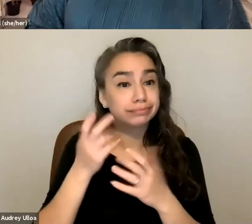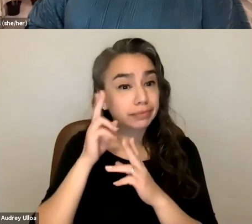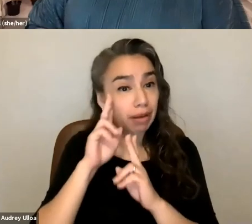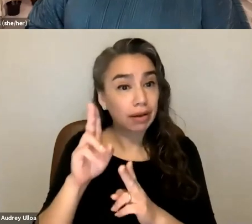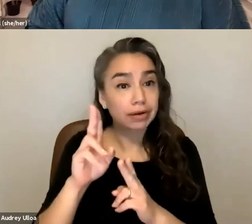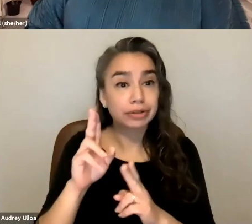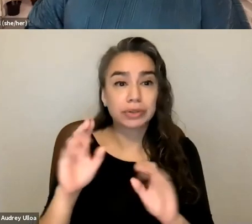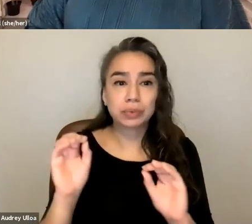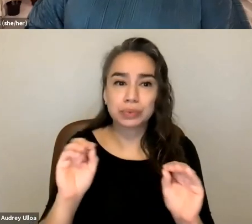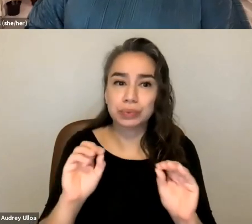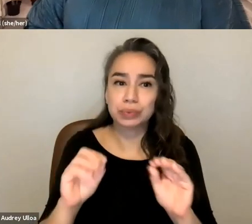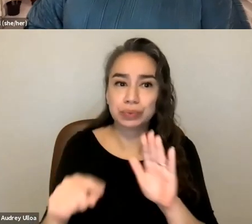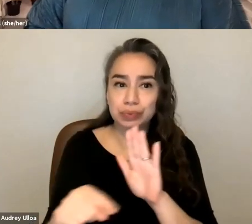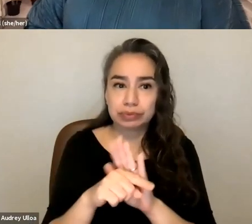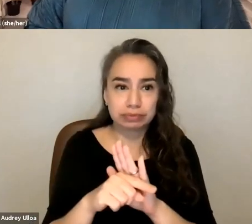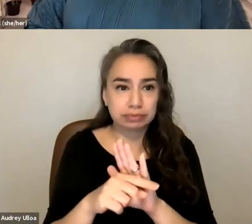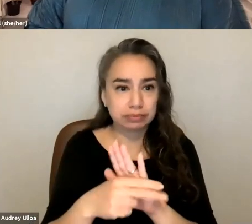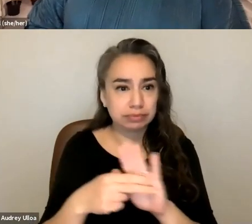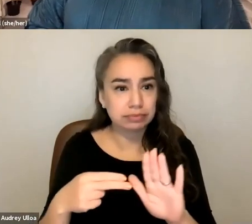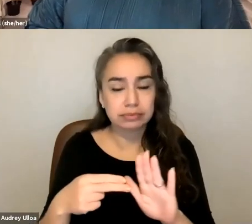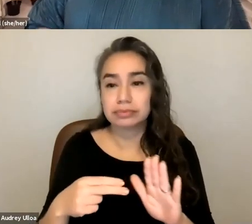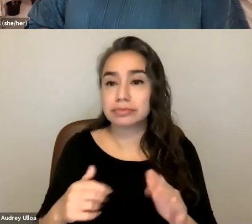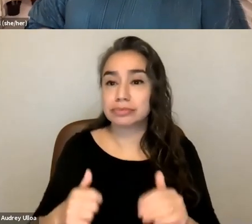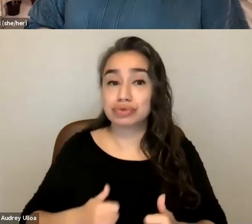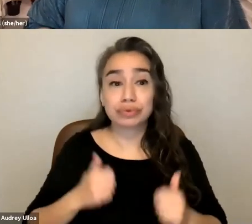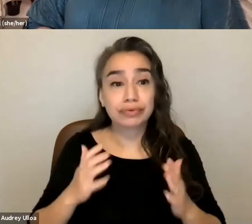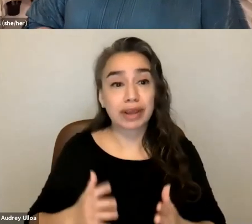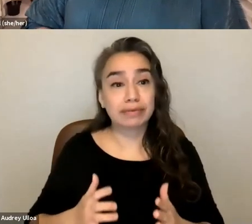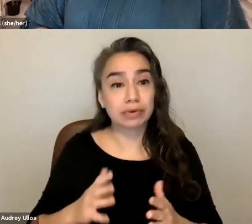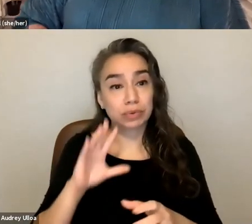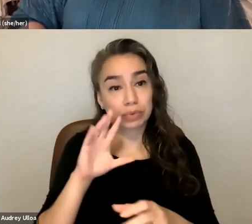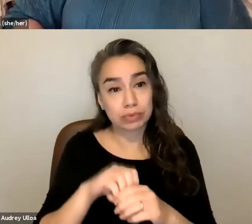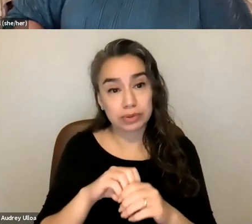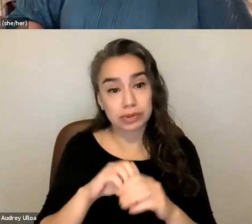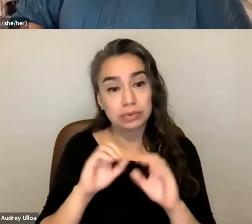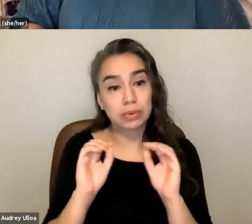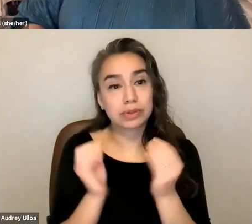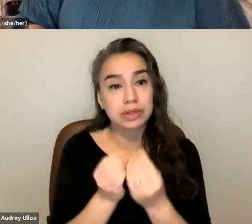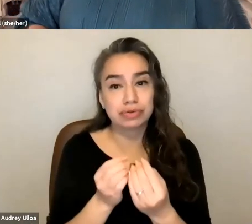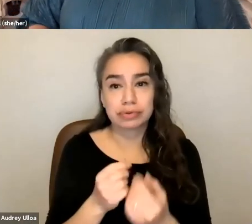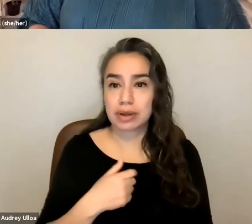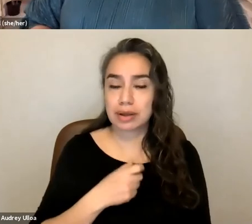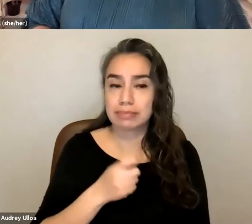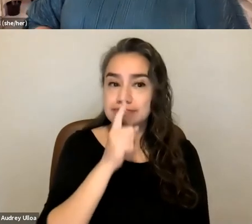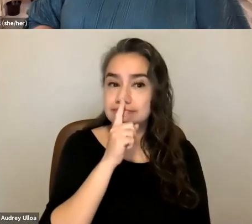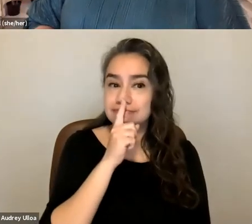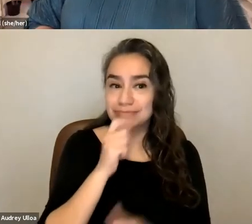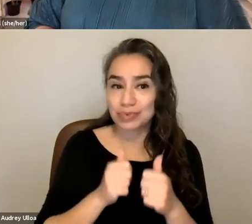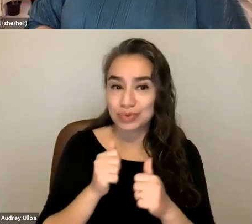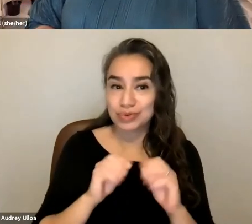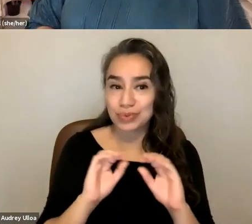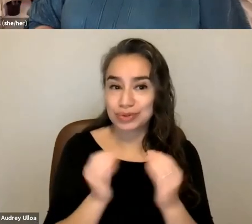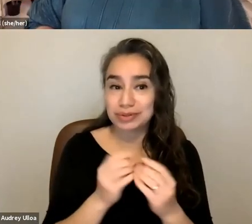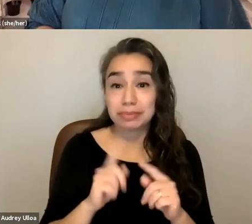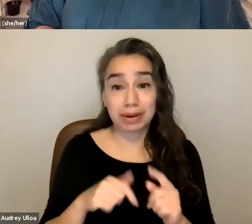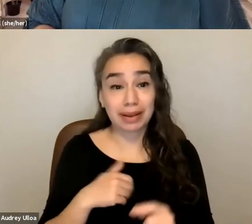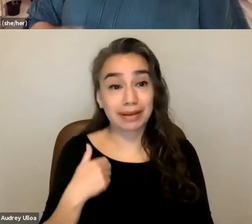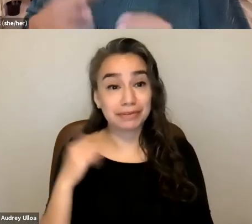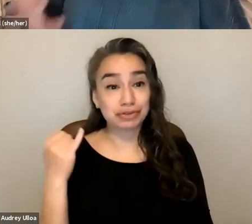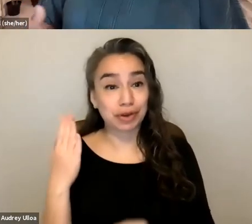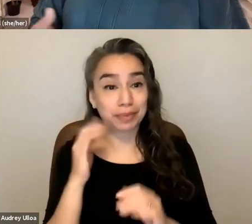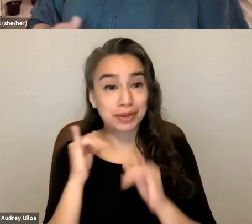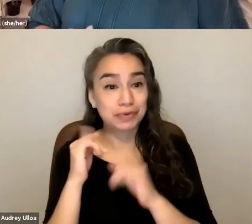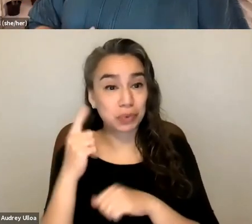without stigma um survivors within your organization i'm not going to share the organization but i had a job interview once i was very